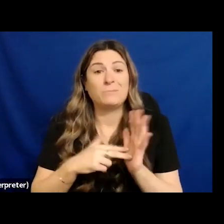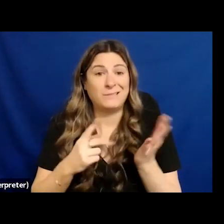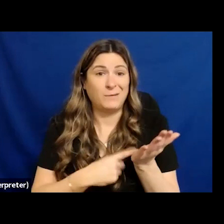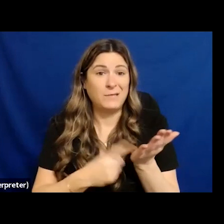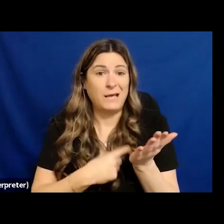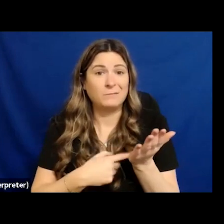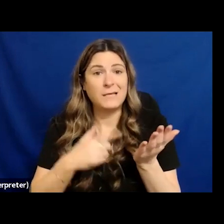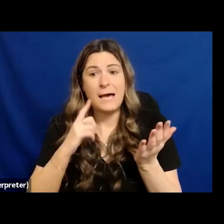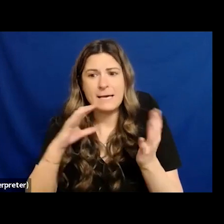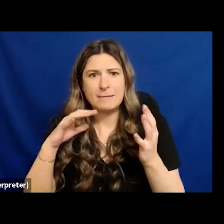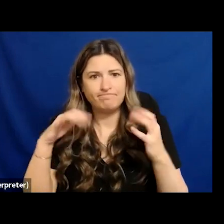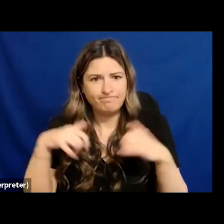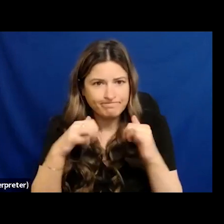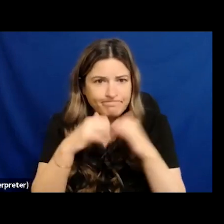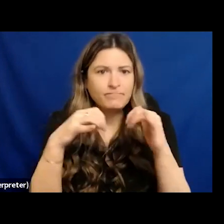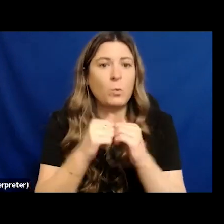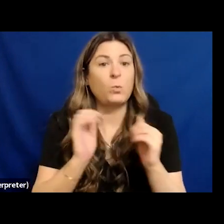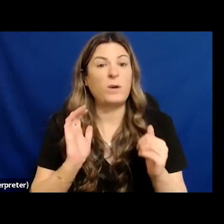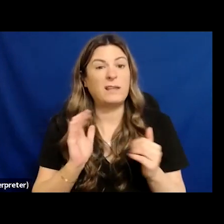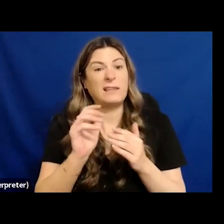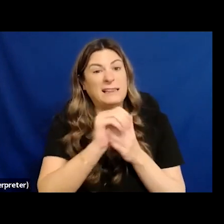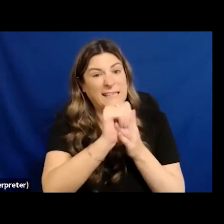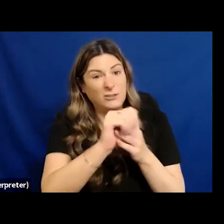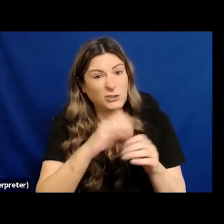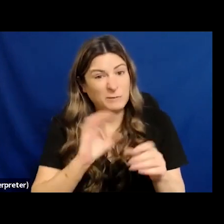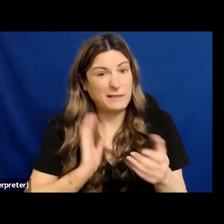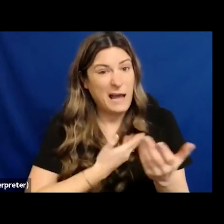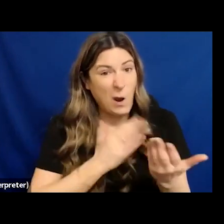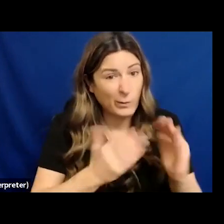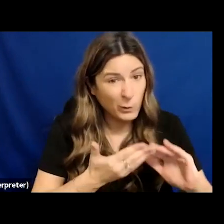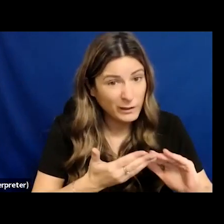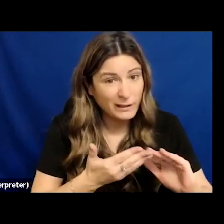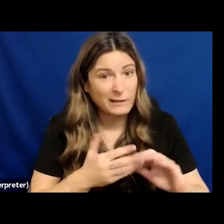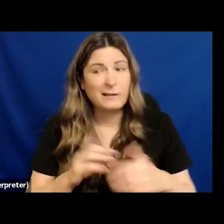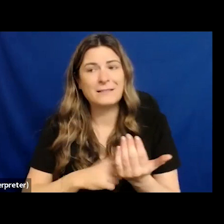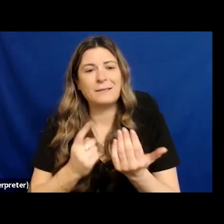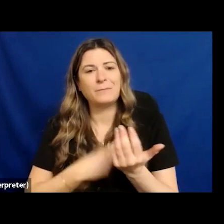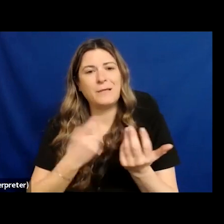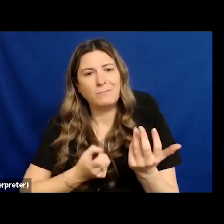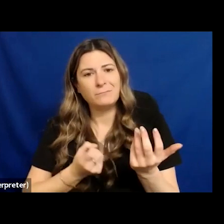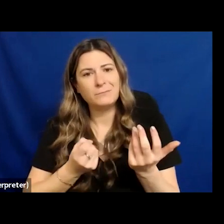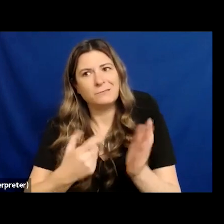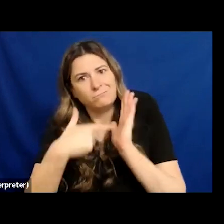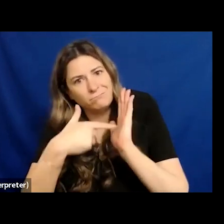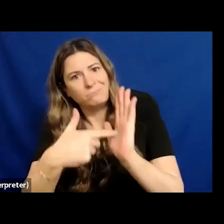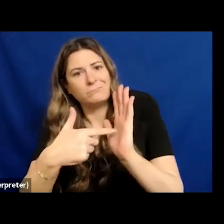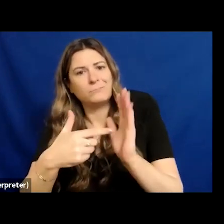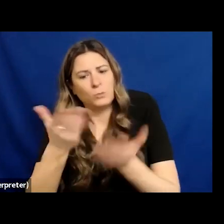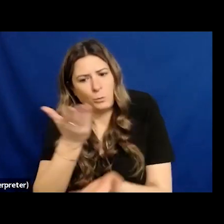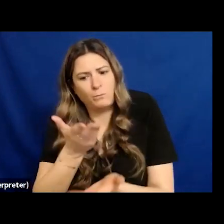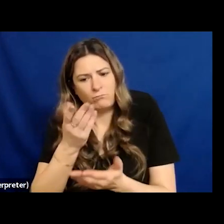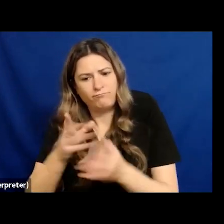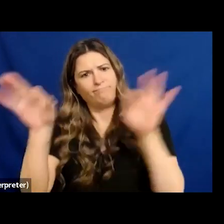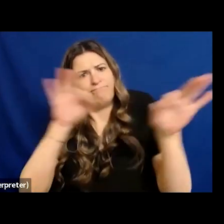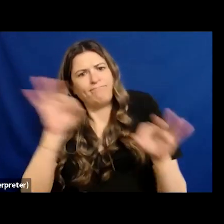and leadership in our communities to express you know what we need as women particularly what we need for our